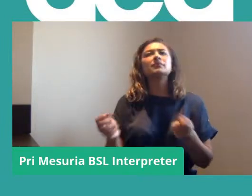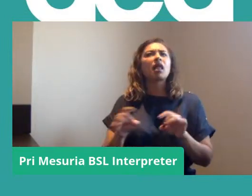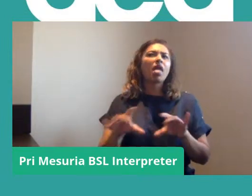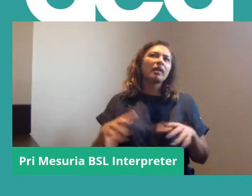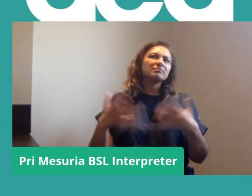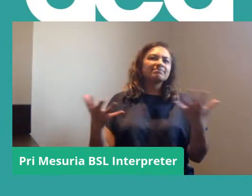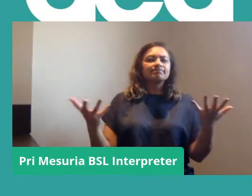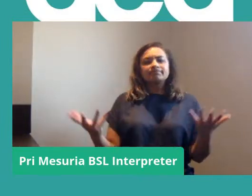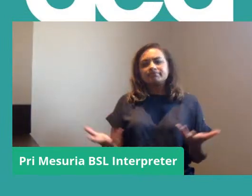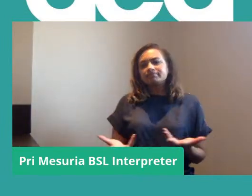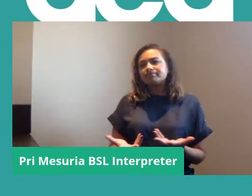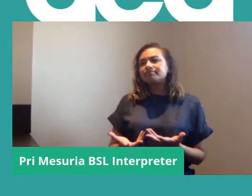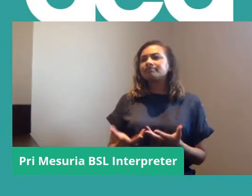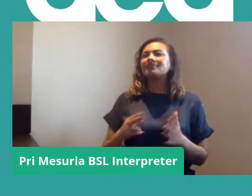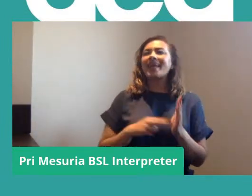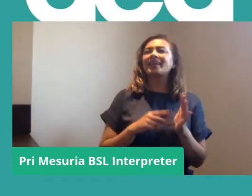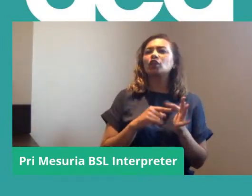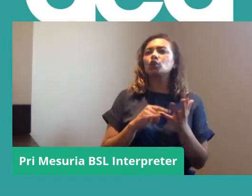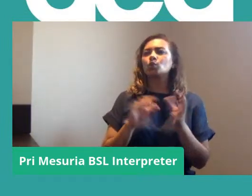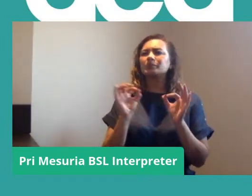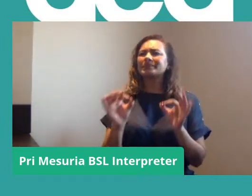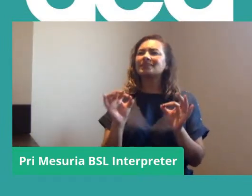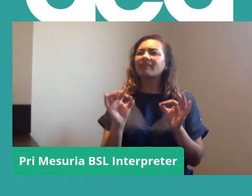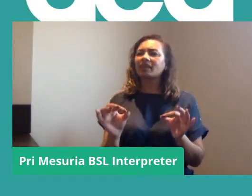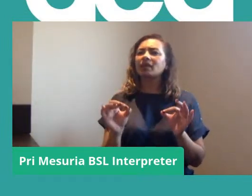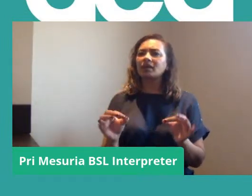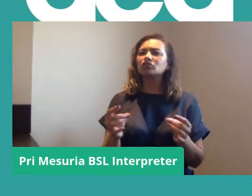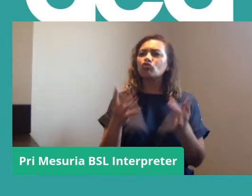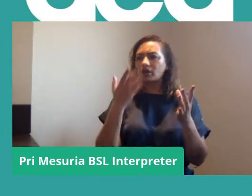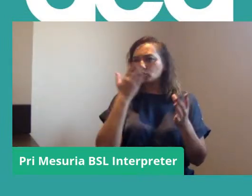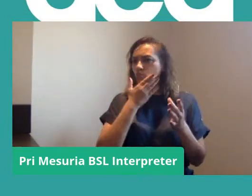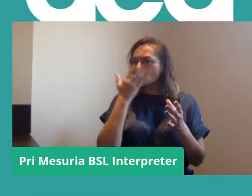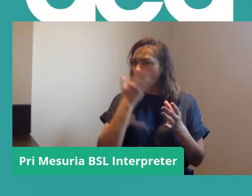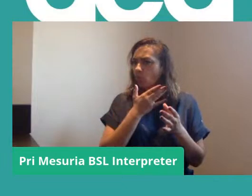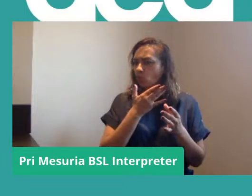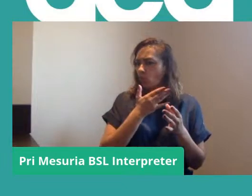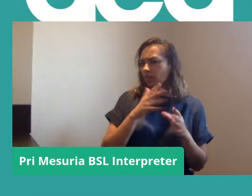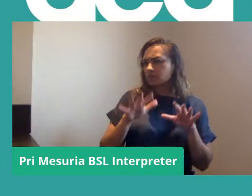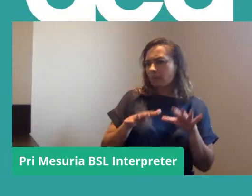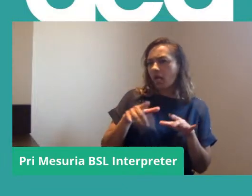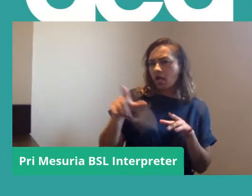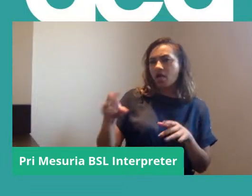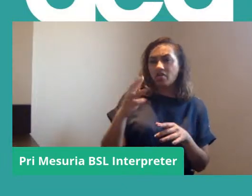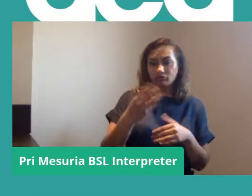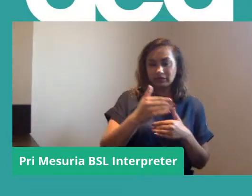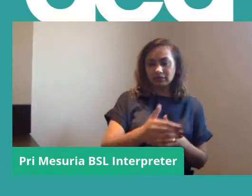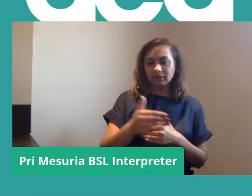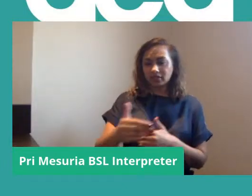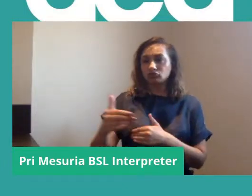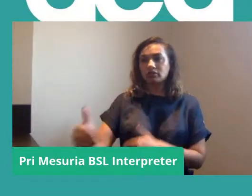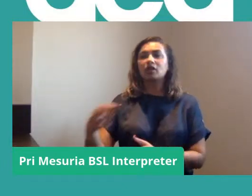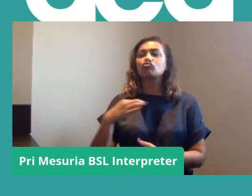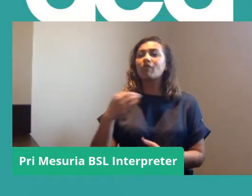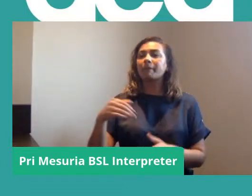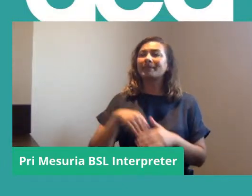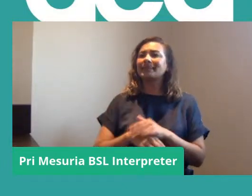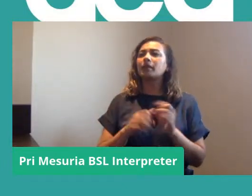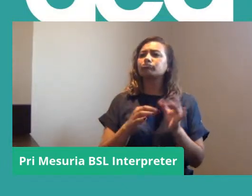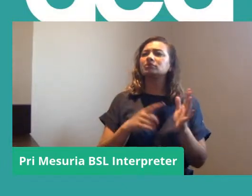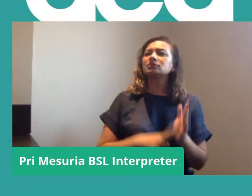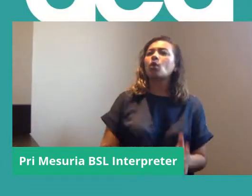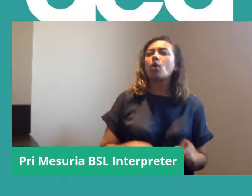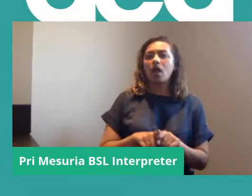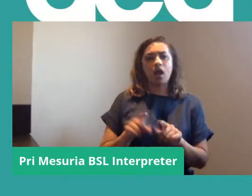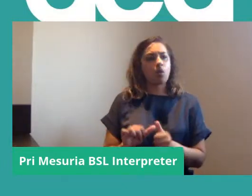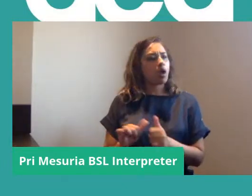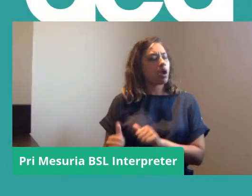an NEU-specific version of the strike school over three sessions with reps in Bristol and our